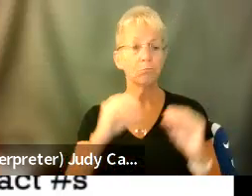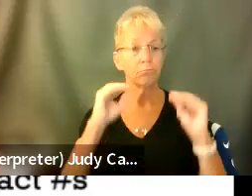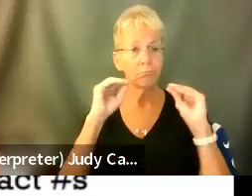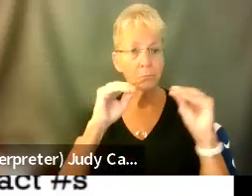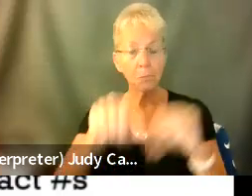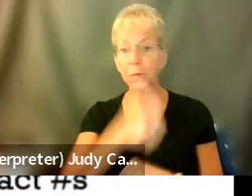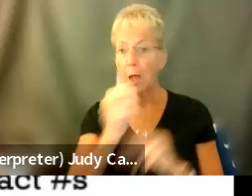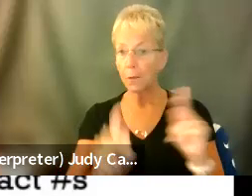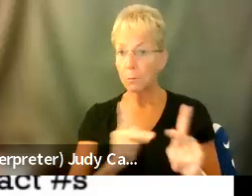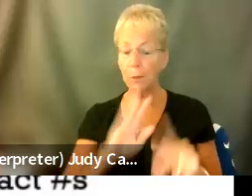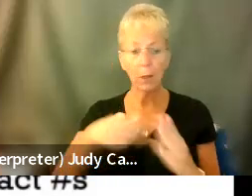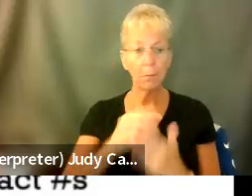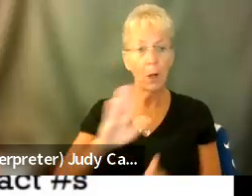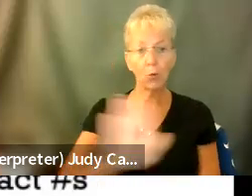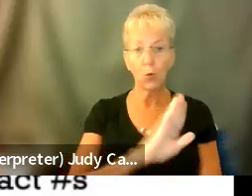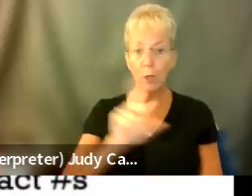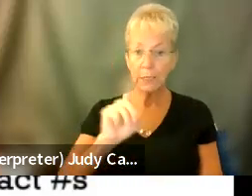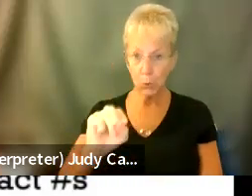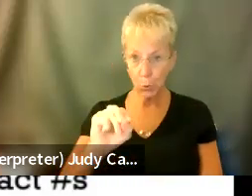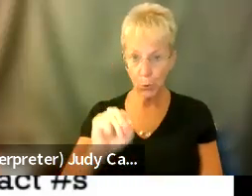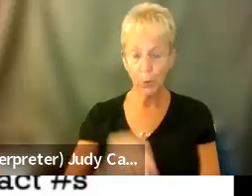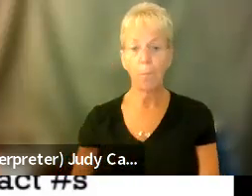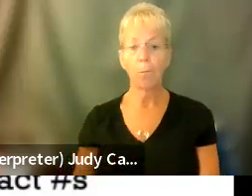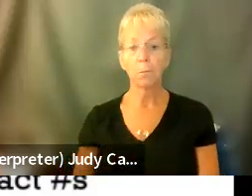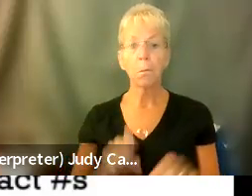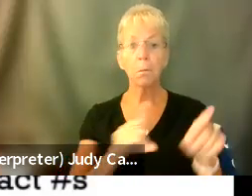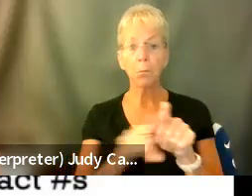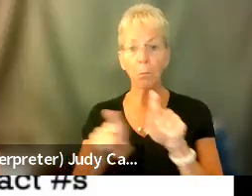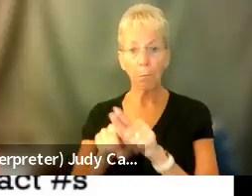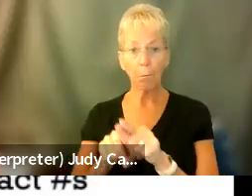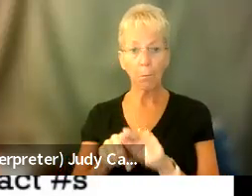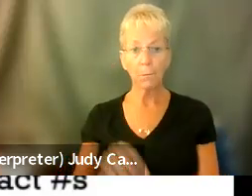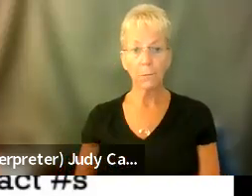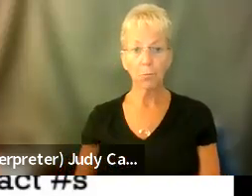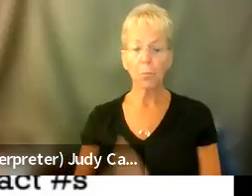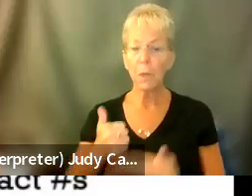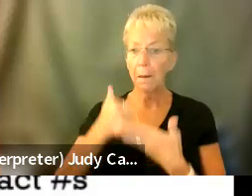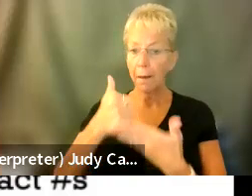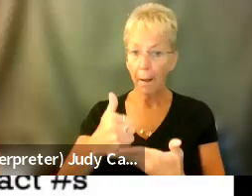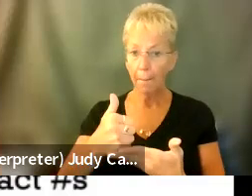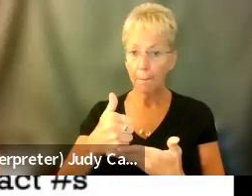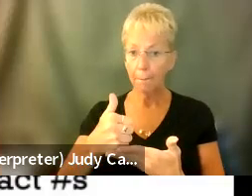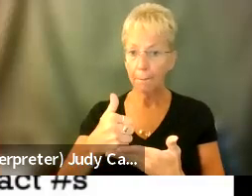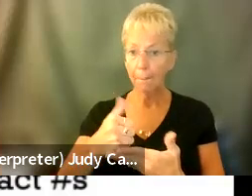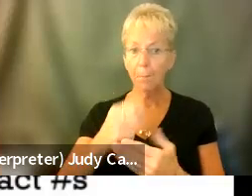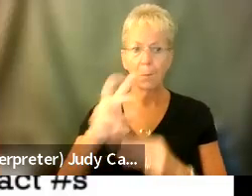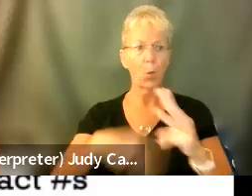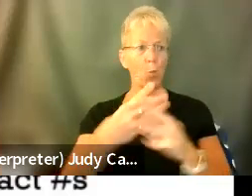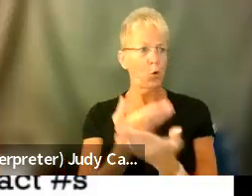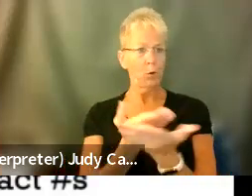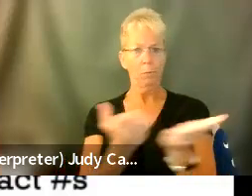others, about your disorders, about your and also helping the world